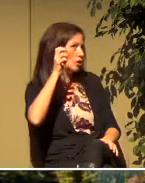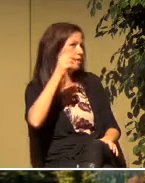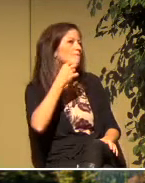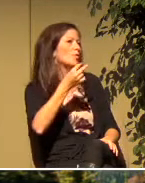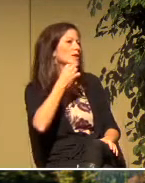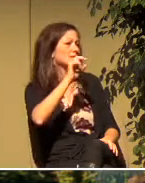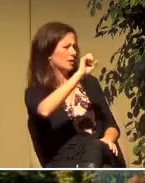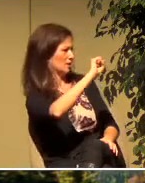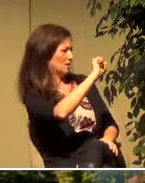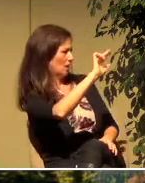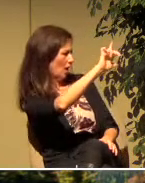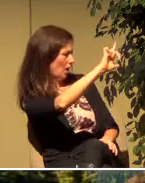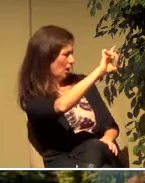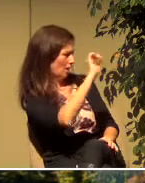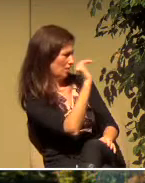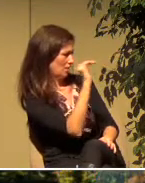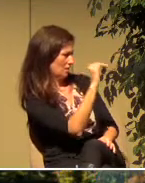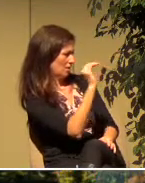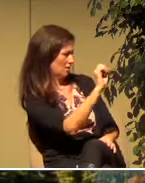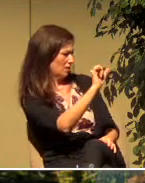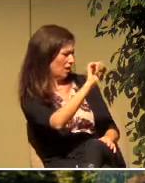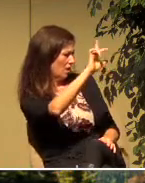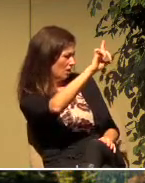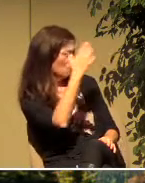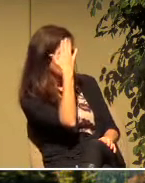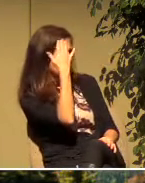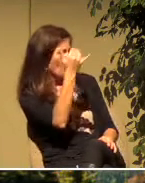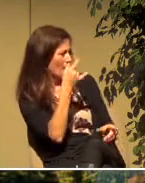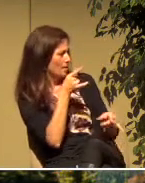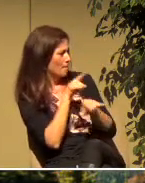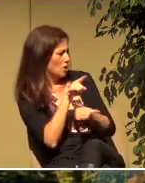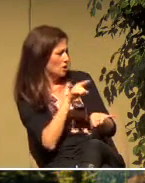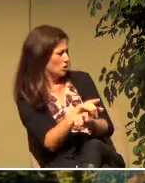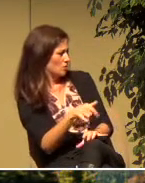Saul, why do you persecute me?